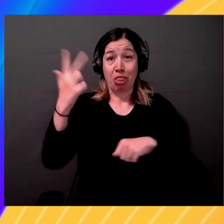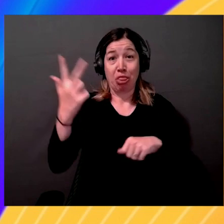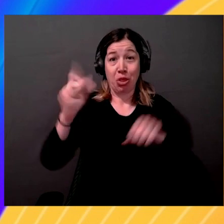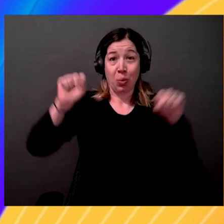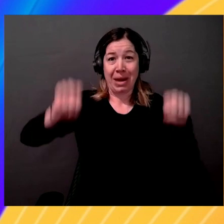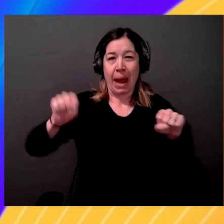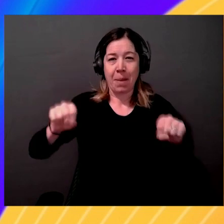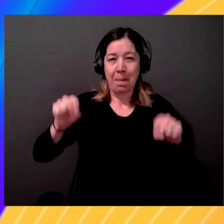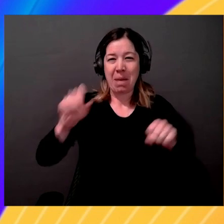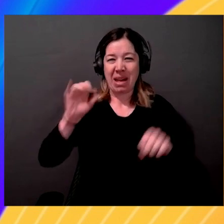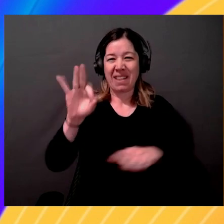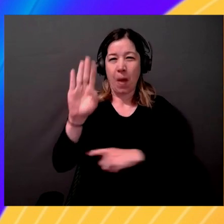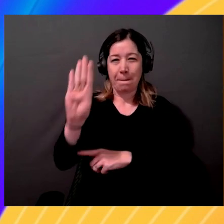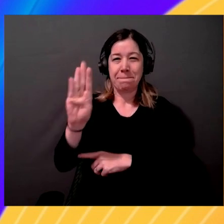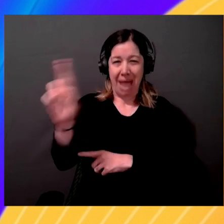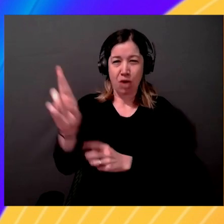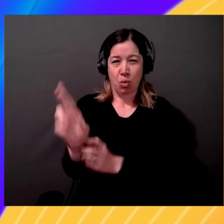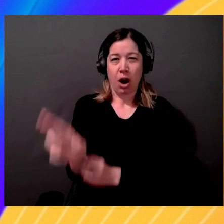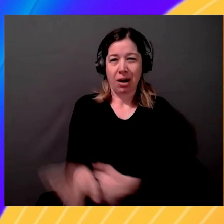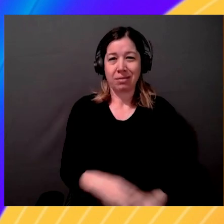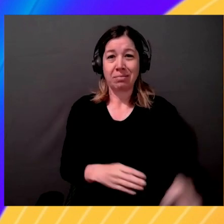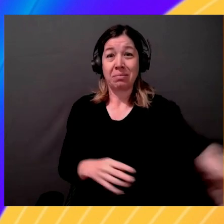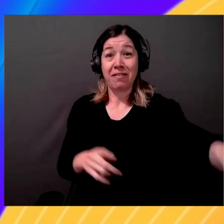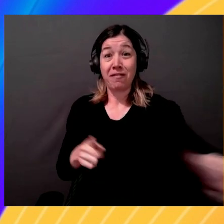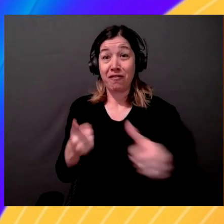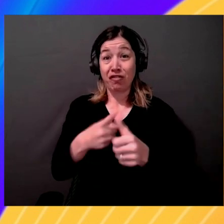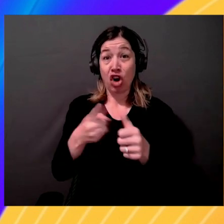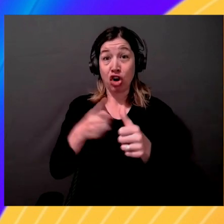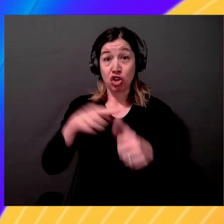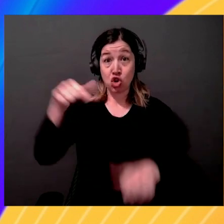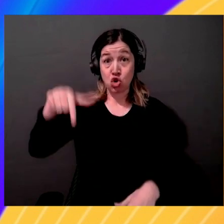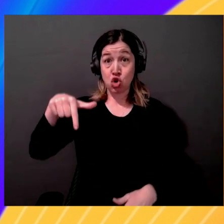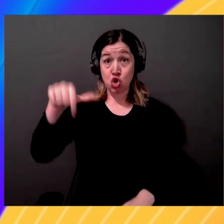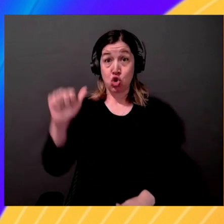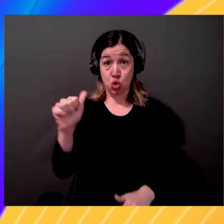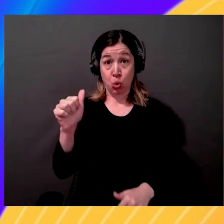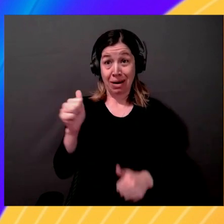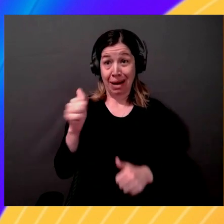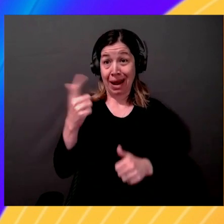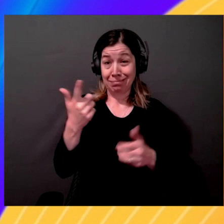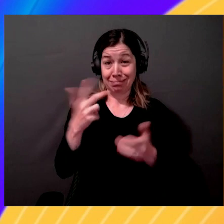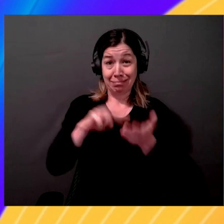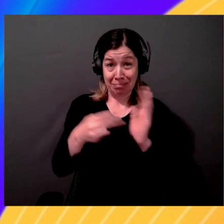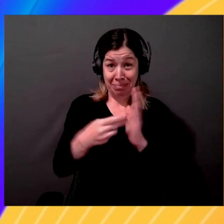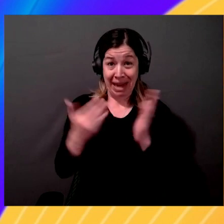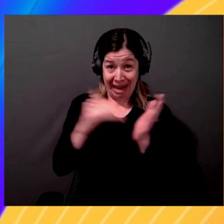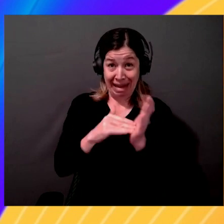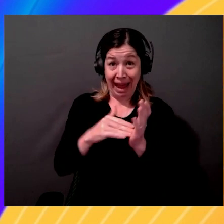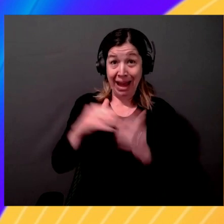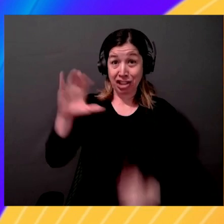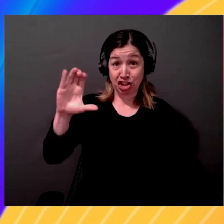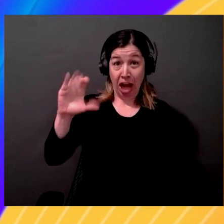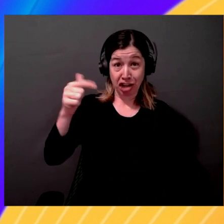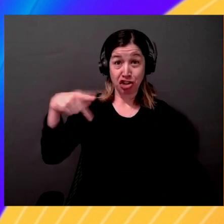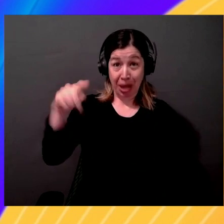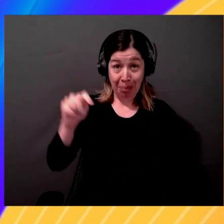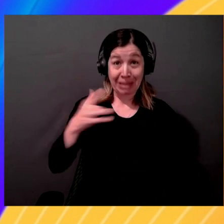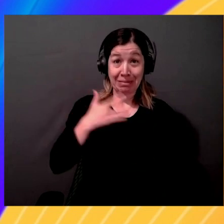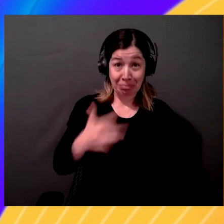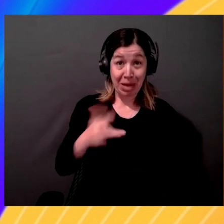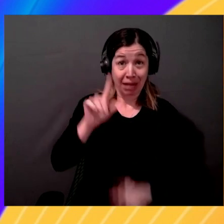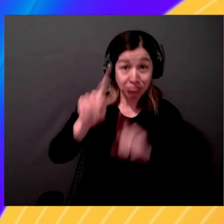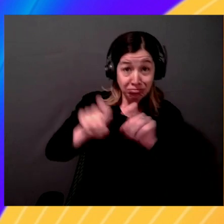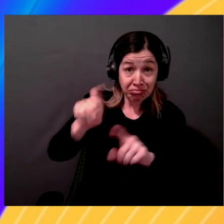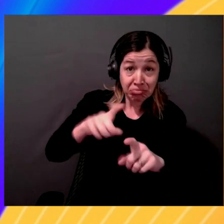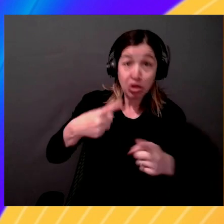is a Q&A, right? So a lot of customers, especially if you're used to or have played with ChatGPT, ask a question, get a response back that's